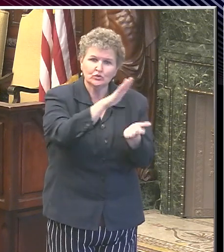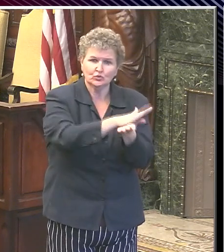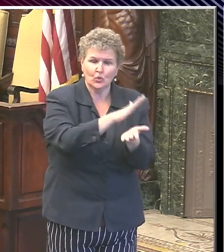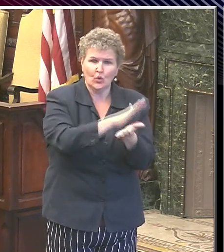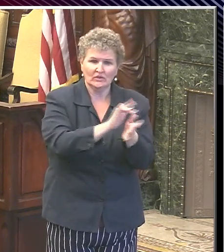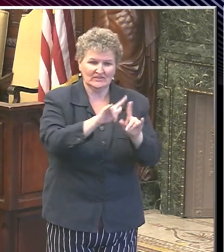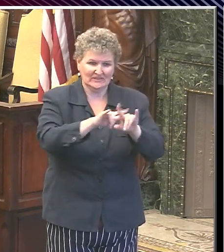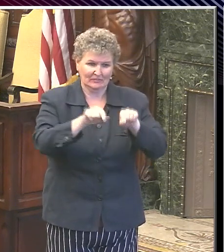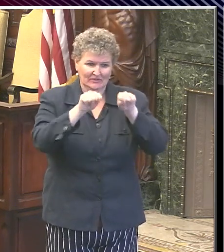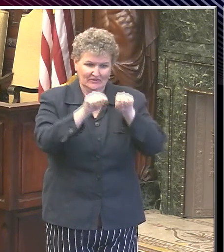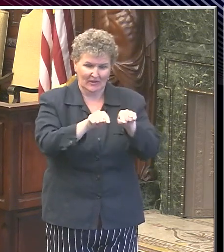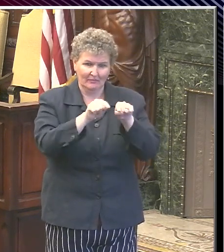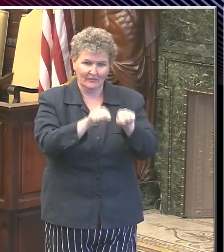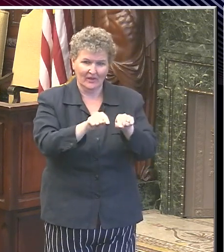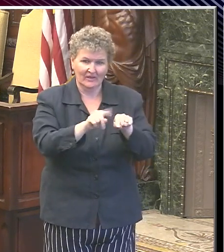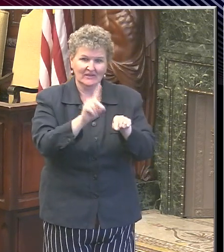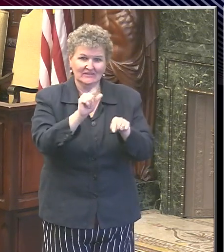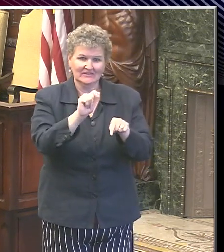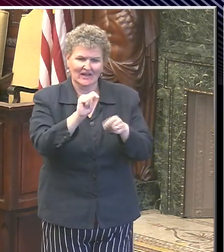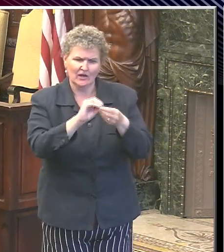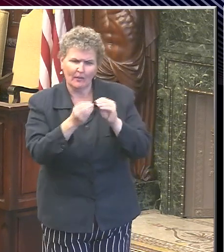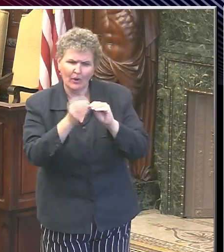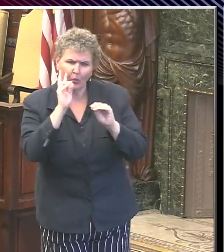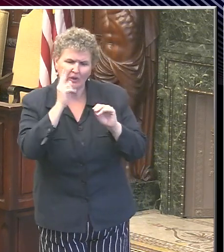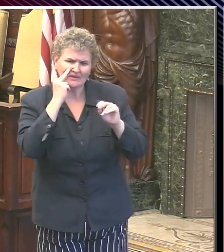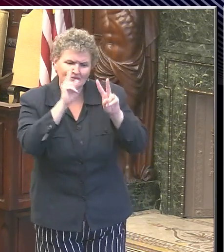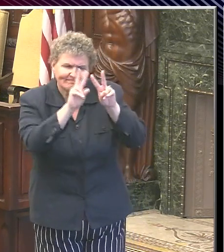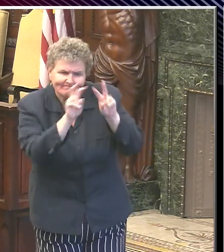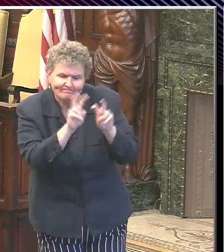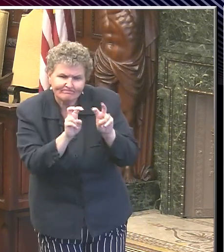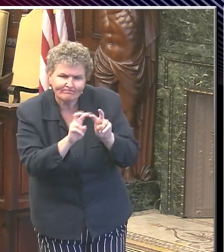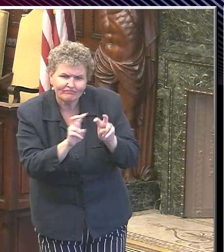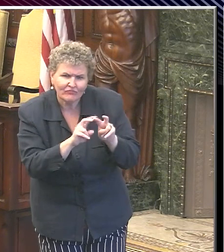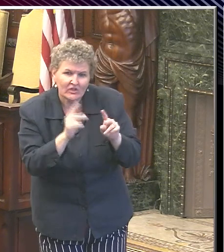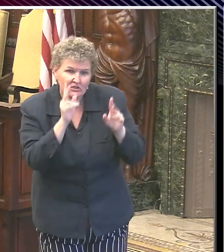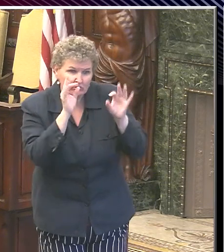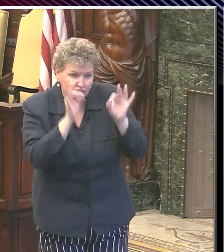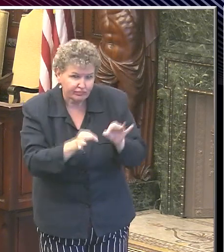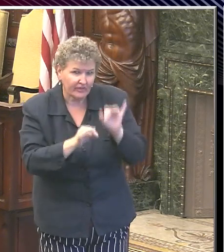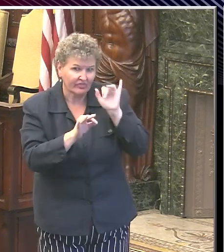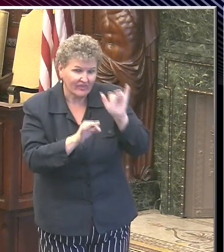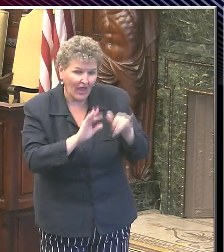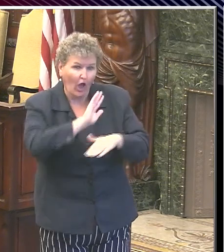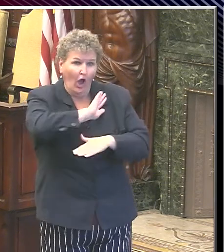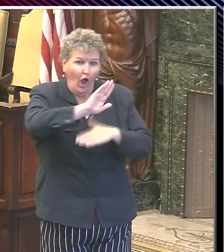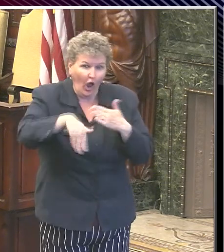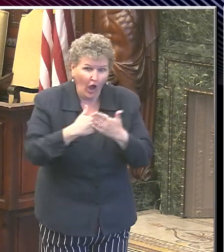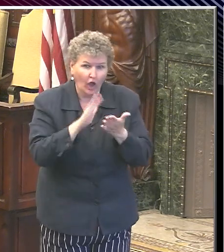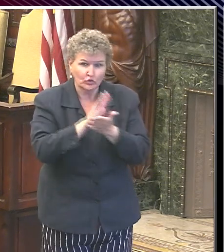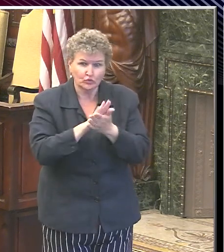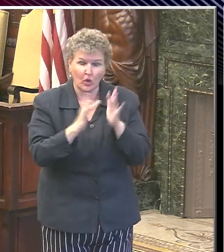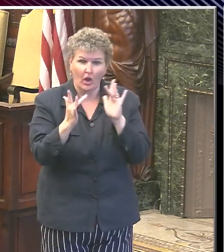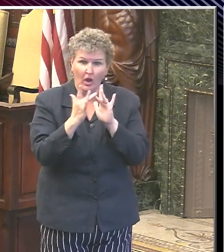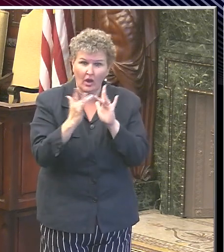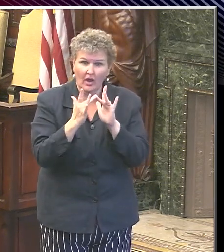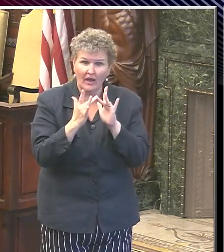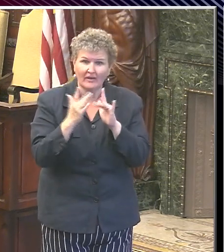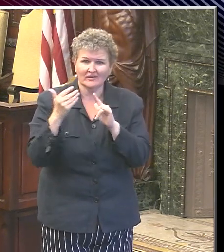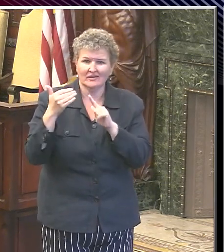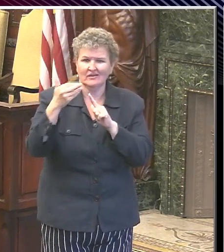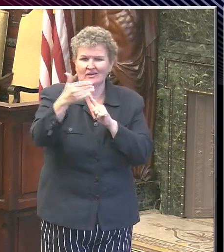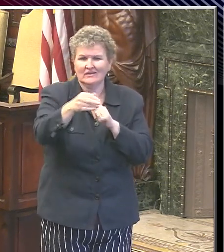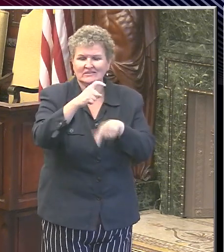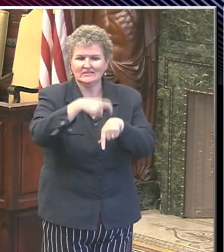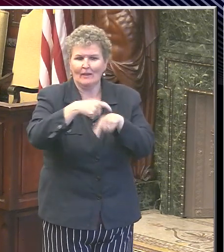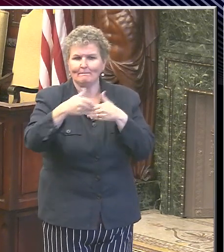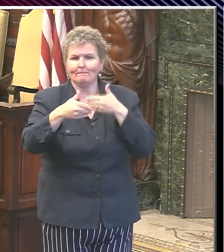Certain changes in the data would trigger going back to all online. I know there's a meeting